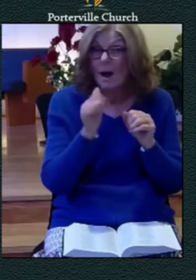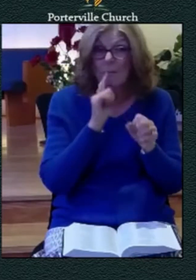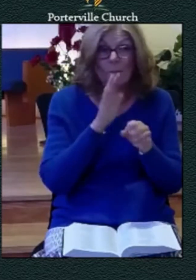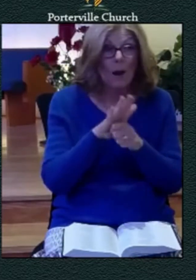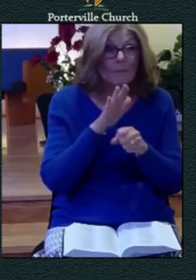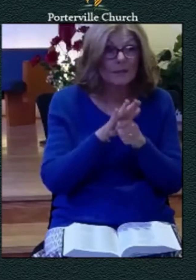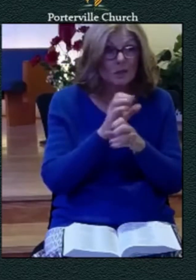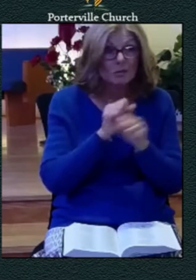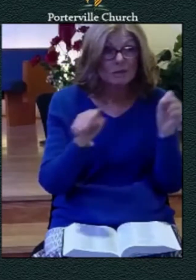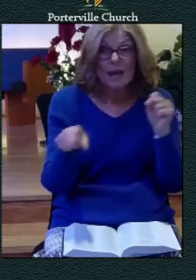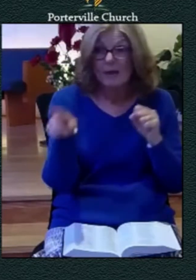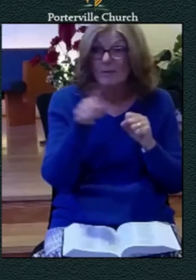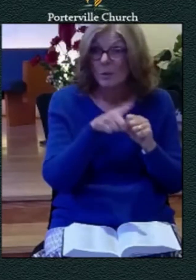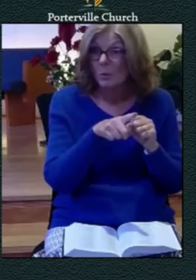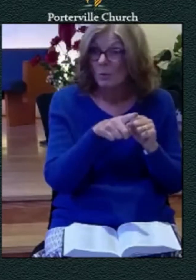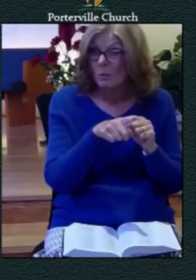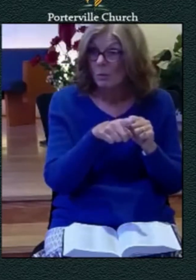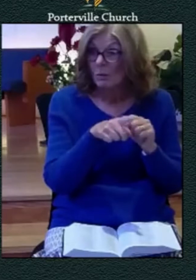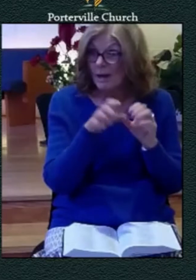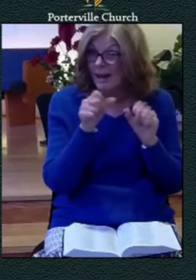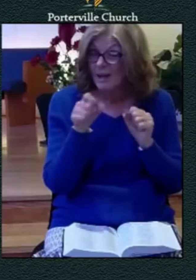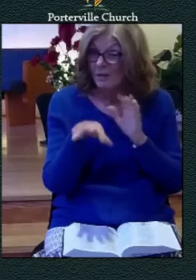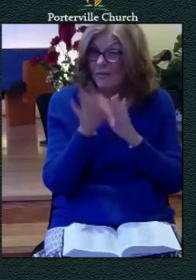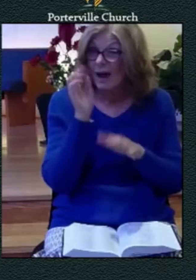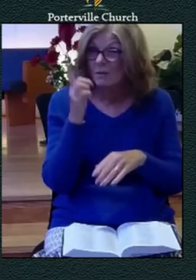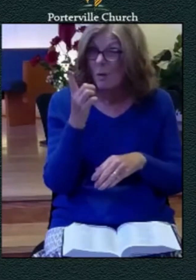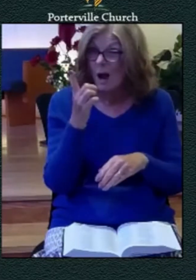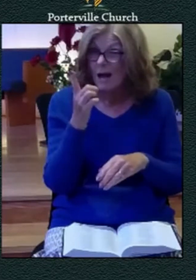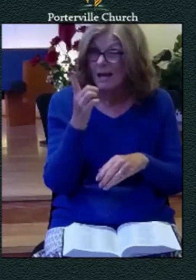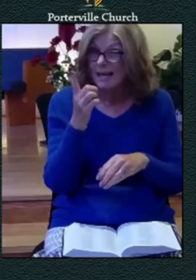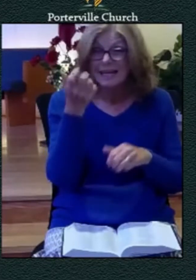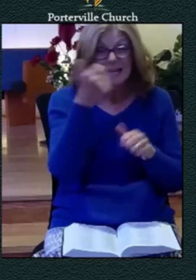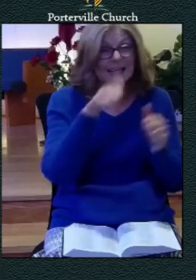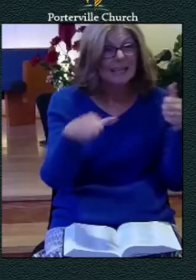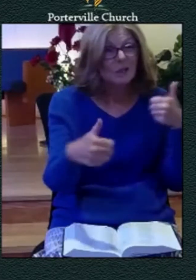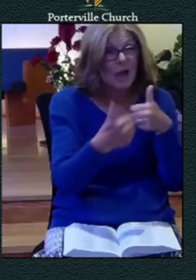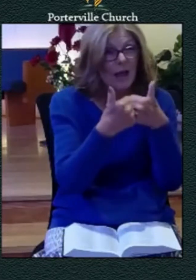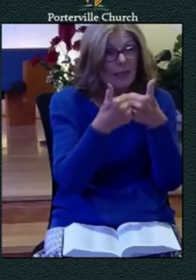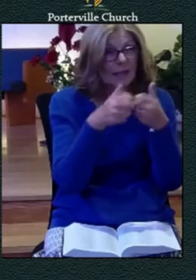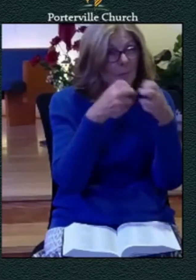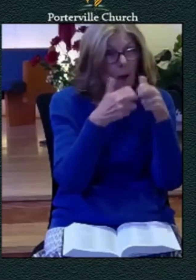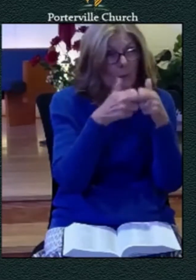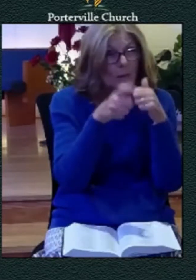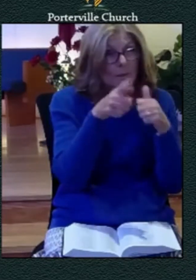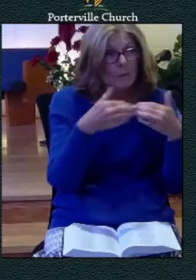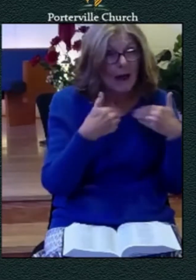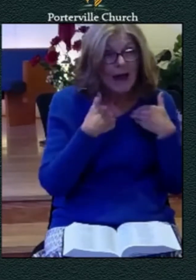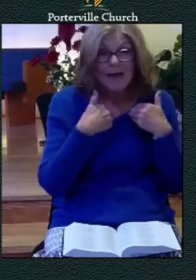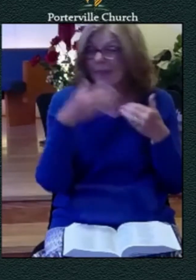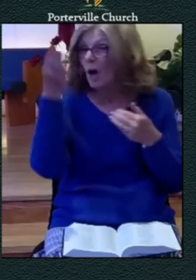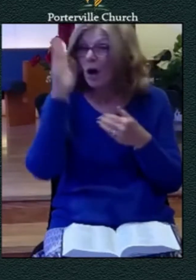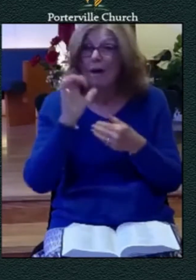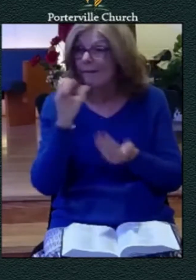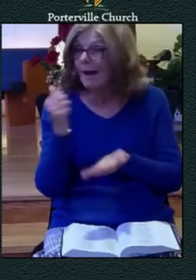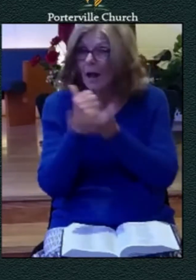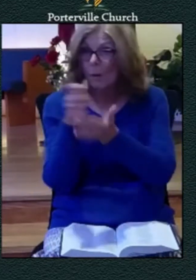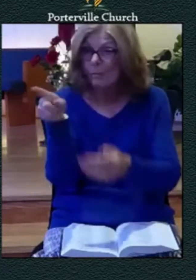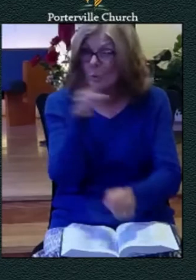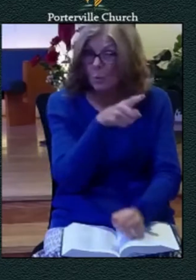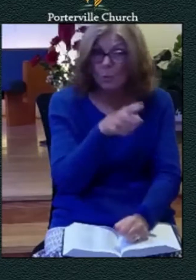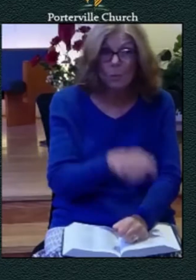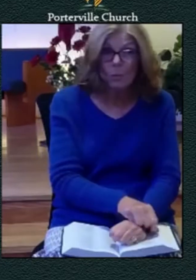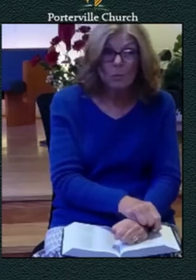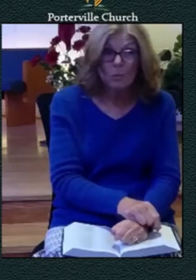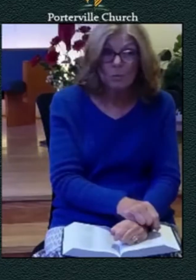one can you find any challenge any problem any distress any difficulty that god has